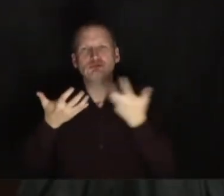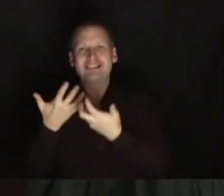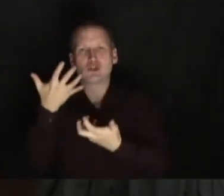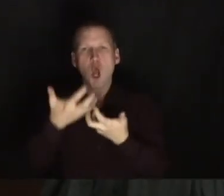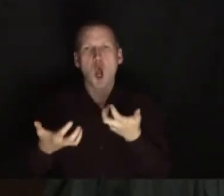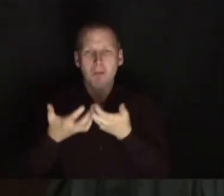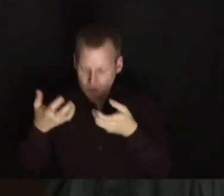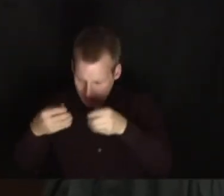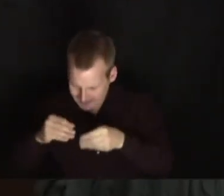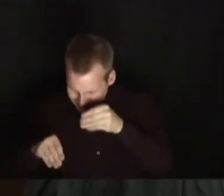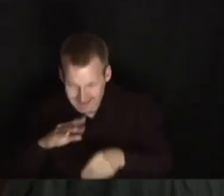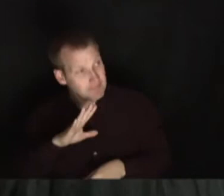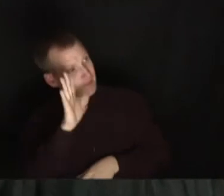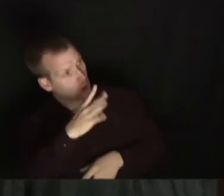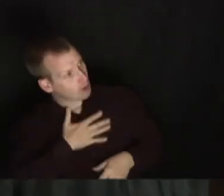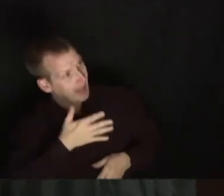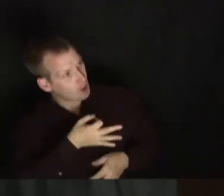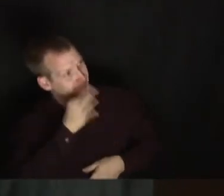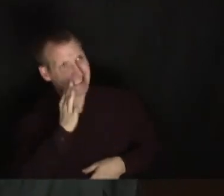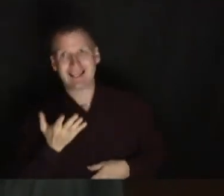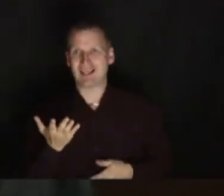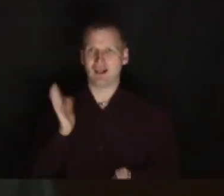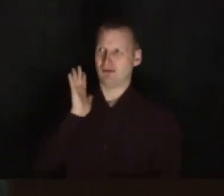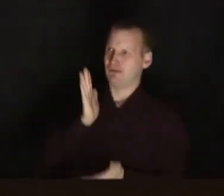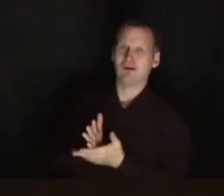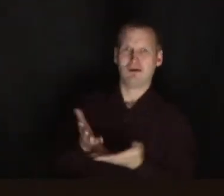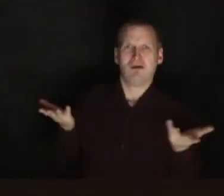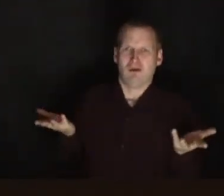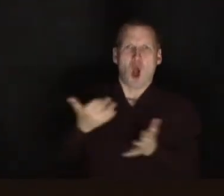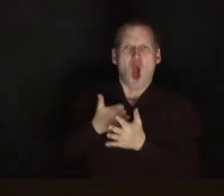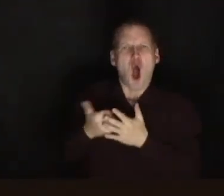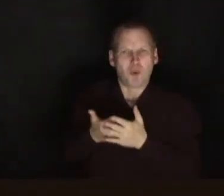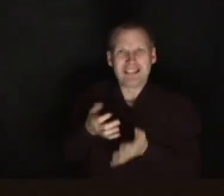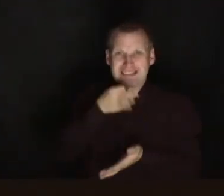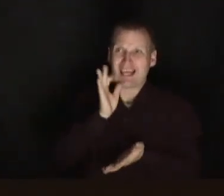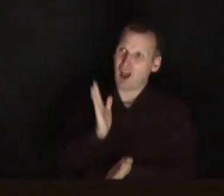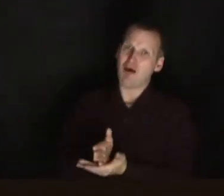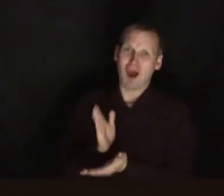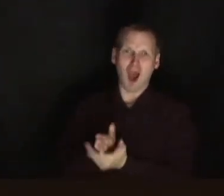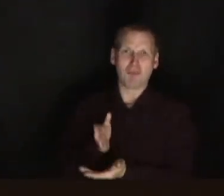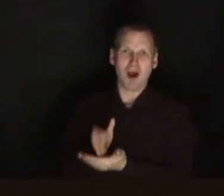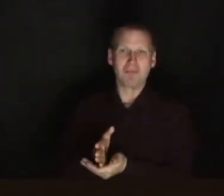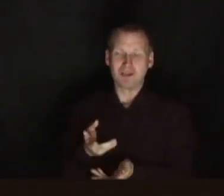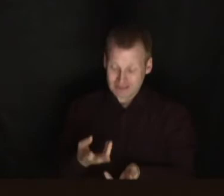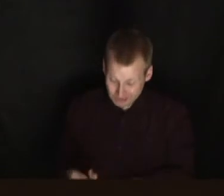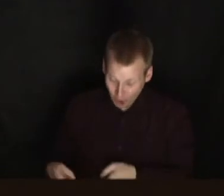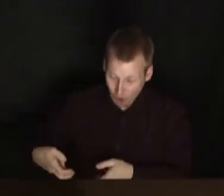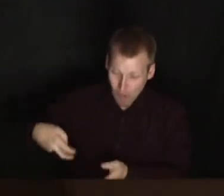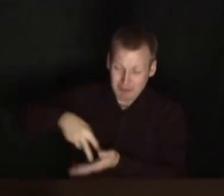I walked in she said hey would you like a cup of tea? Absolutely always I would like that. So she got up from the floor